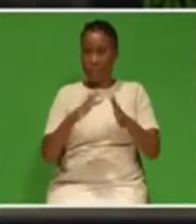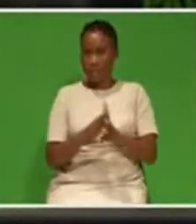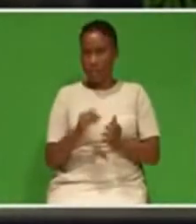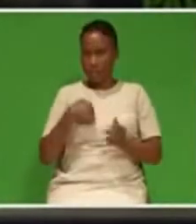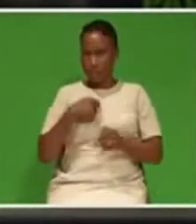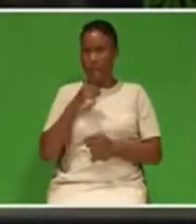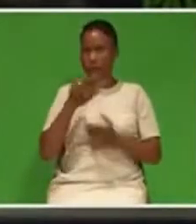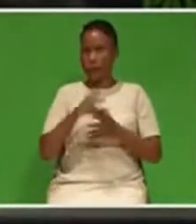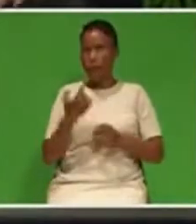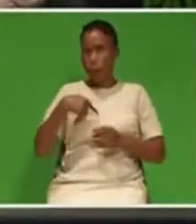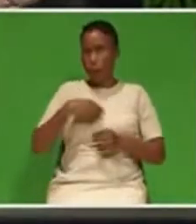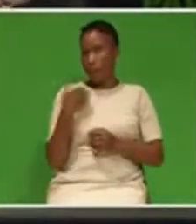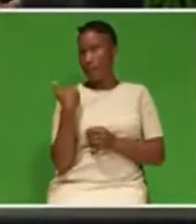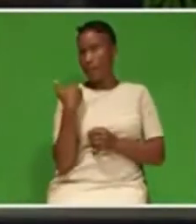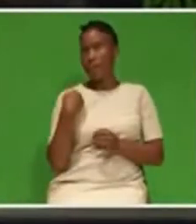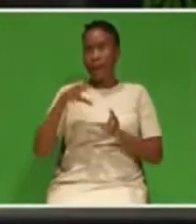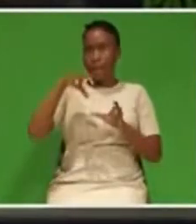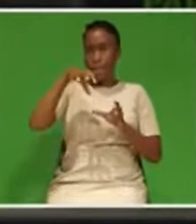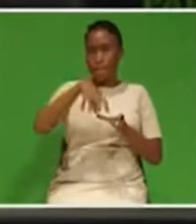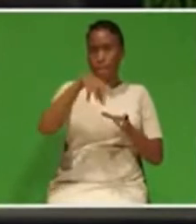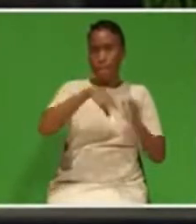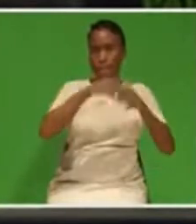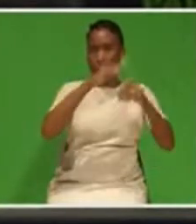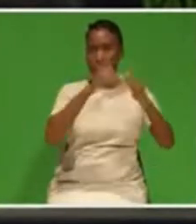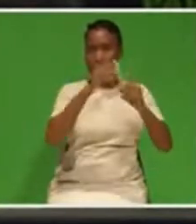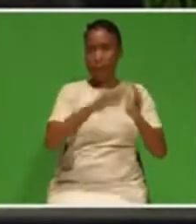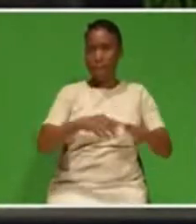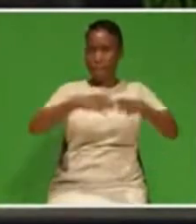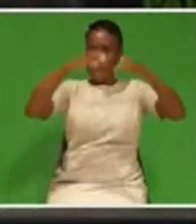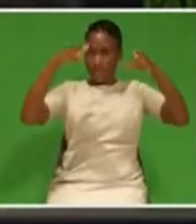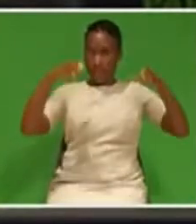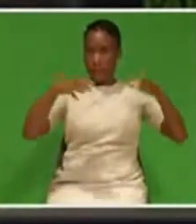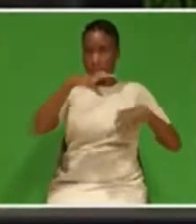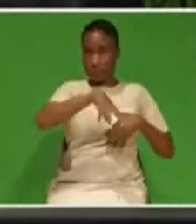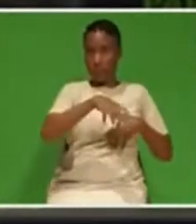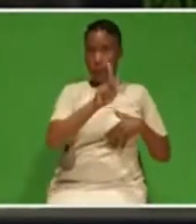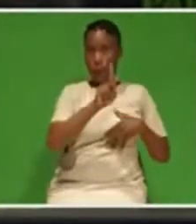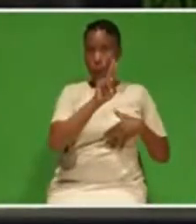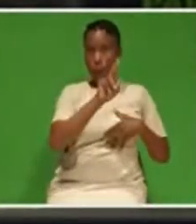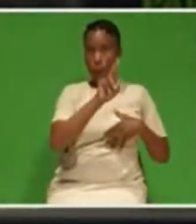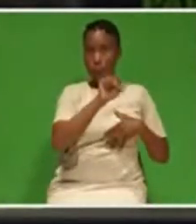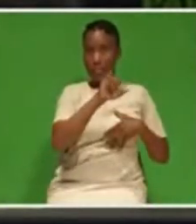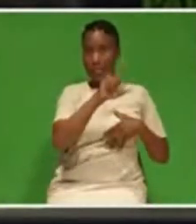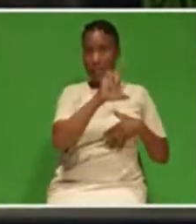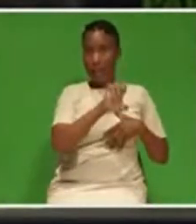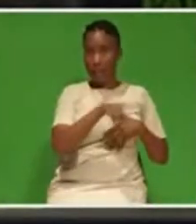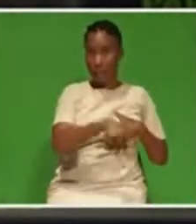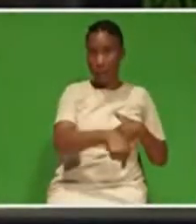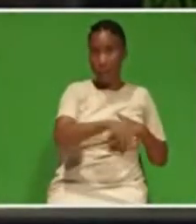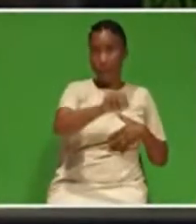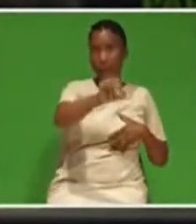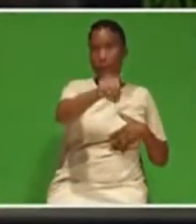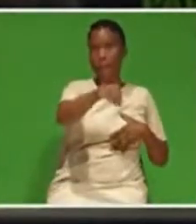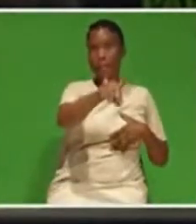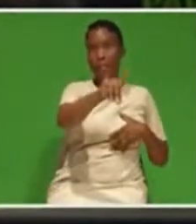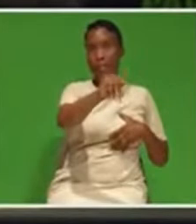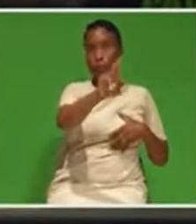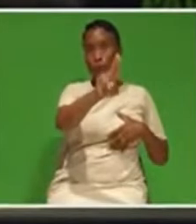stations, Kusile and Midupi, that generate